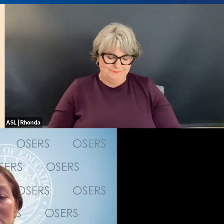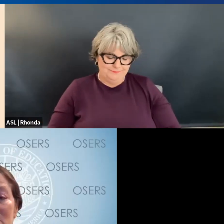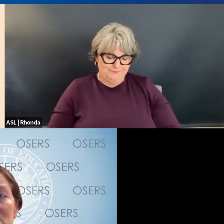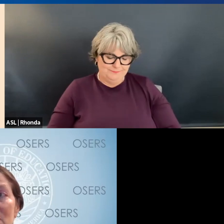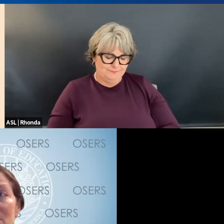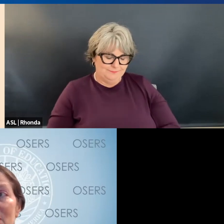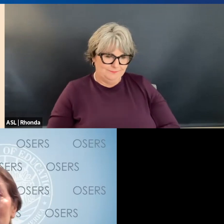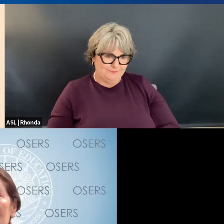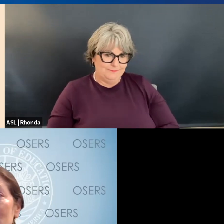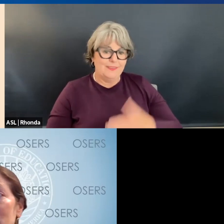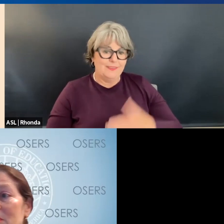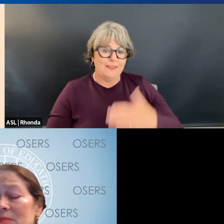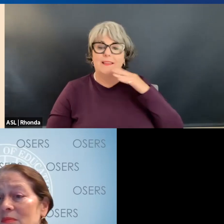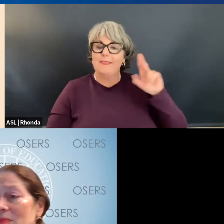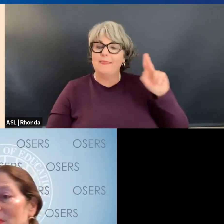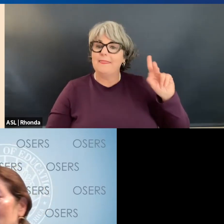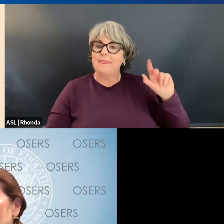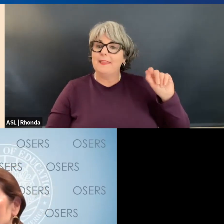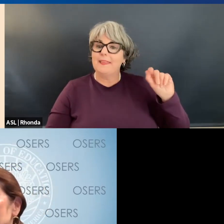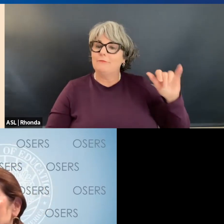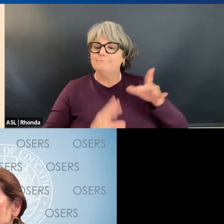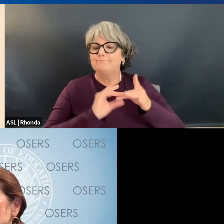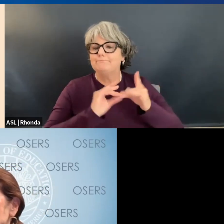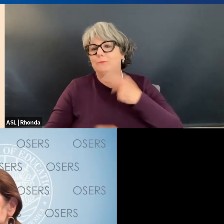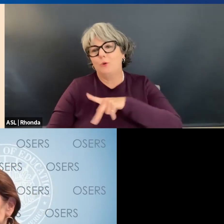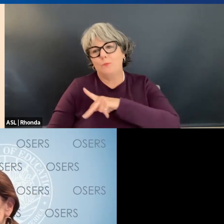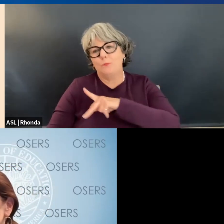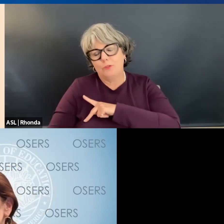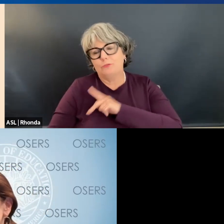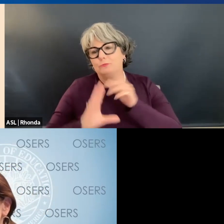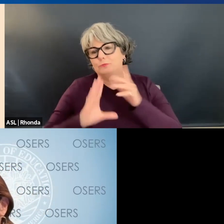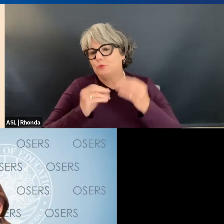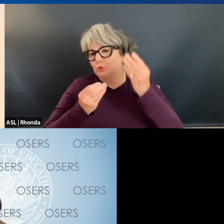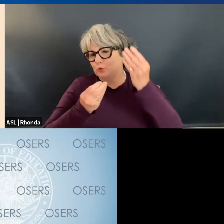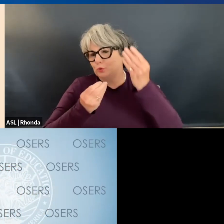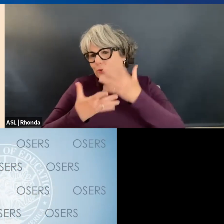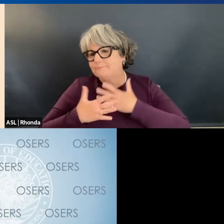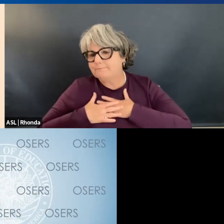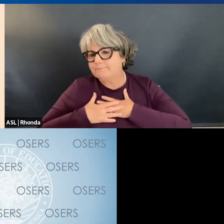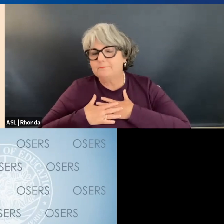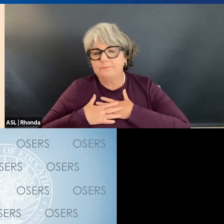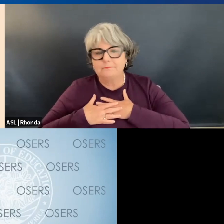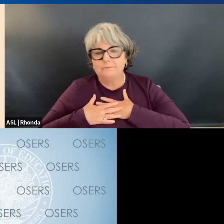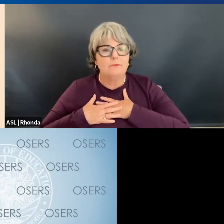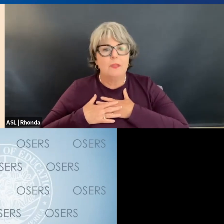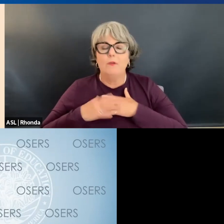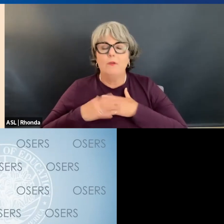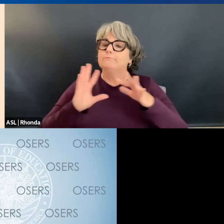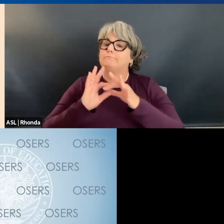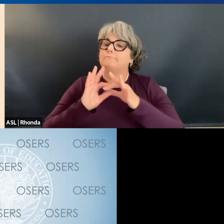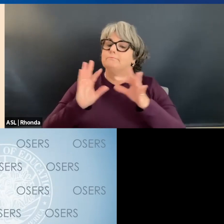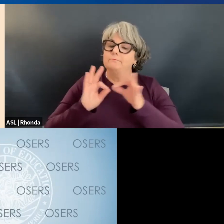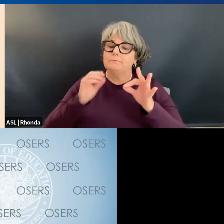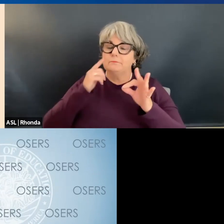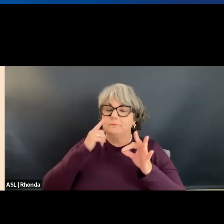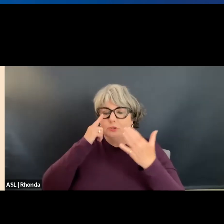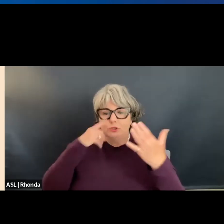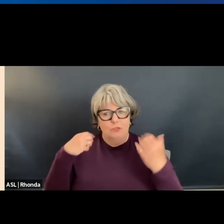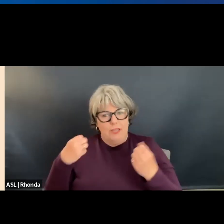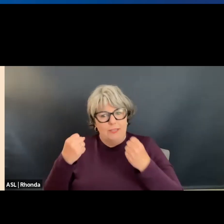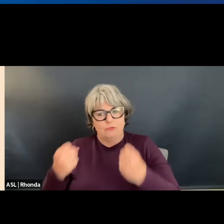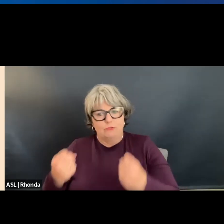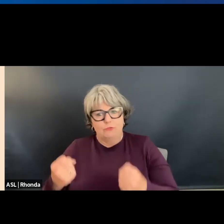Thanks, Katie, especially for sharing your personal story. So, we've spent some time chatting about giving children a strong